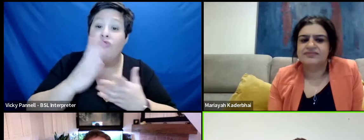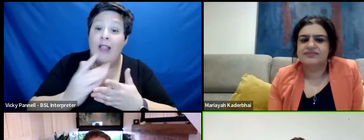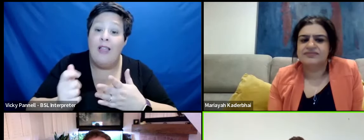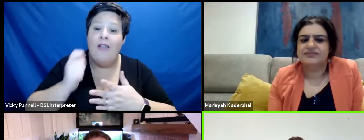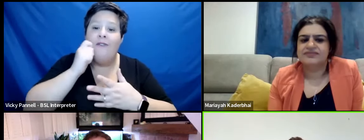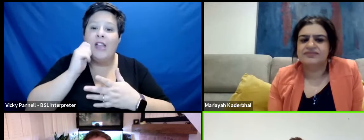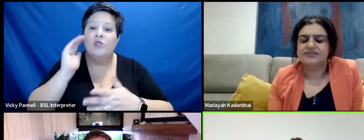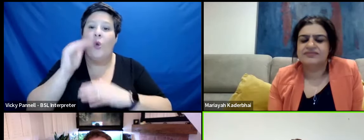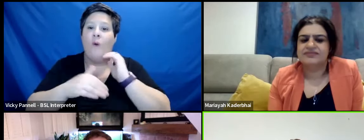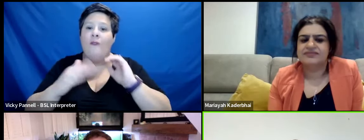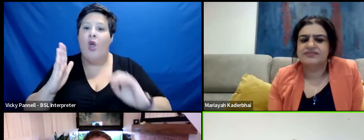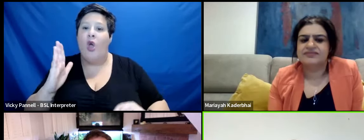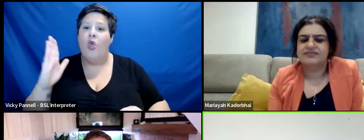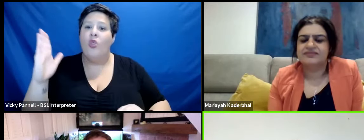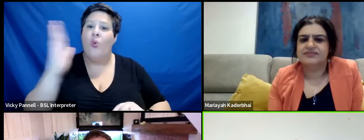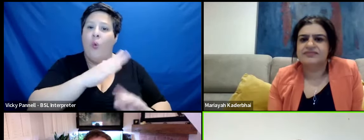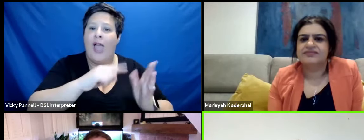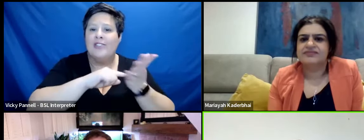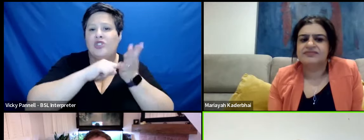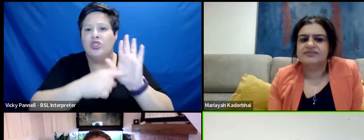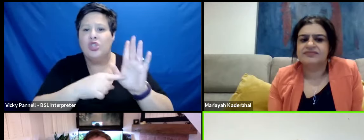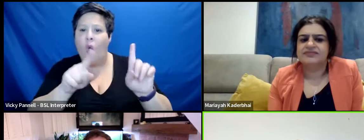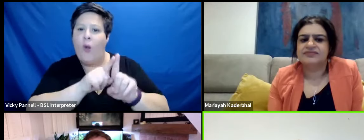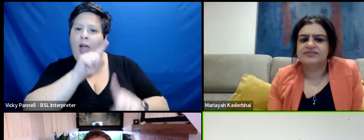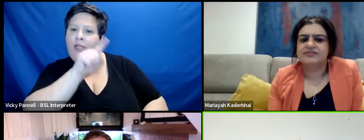to the West being portrayed in this way